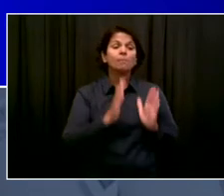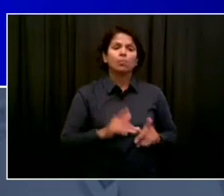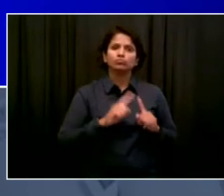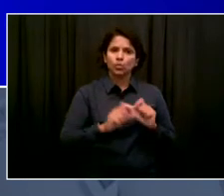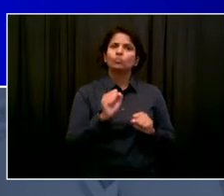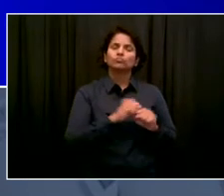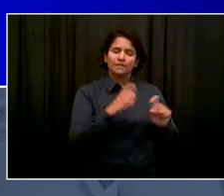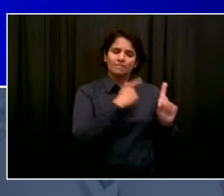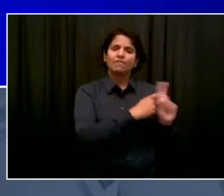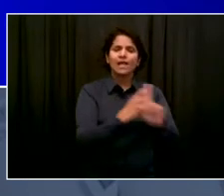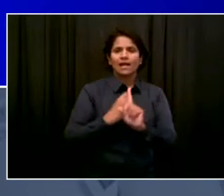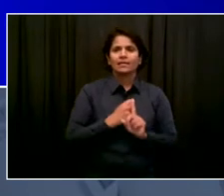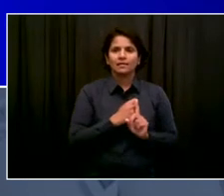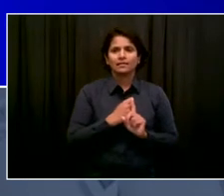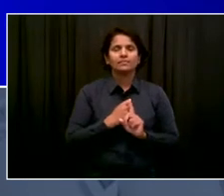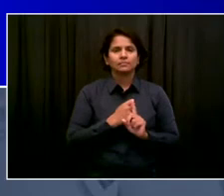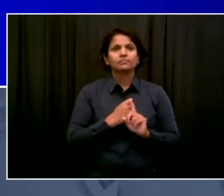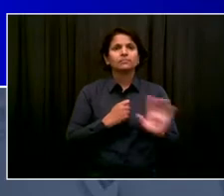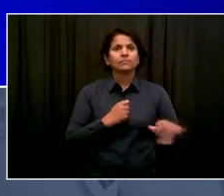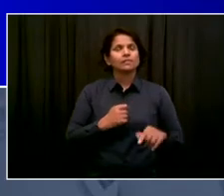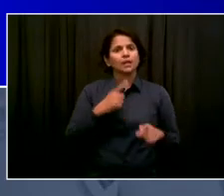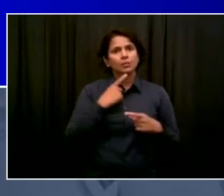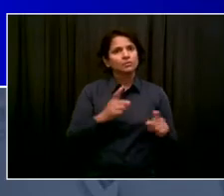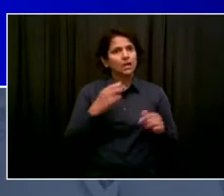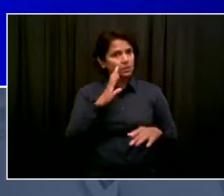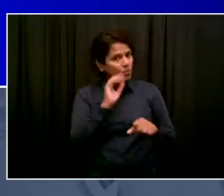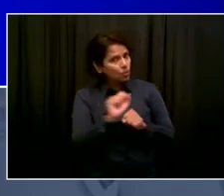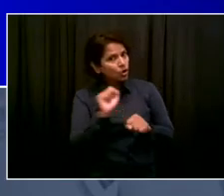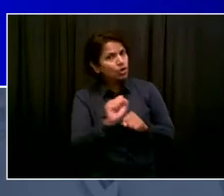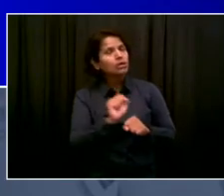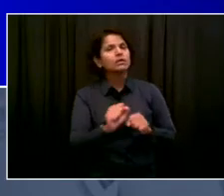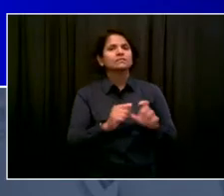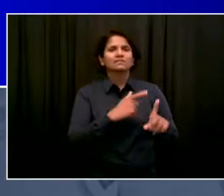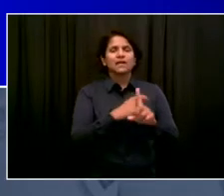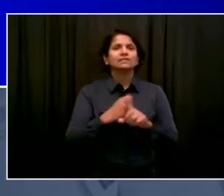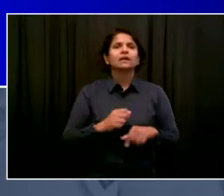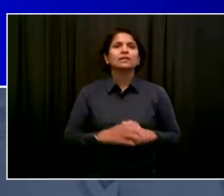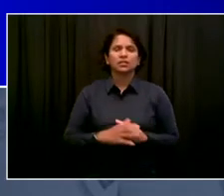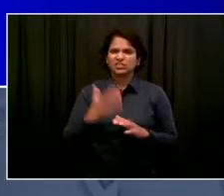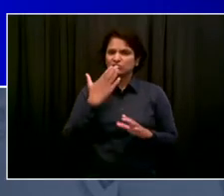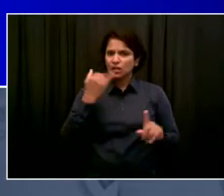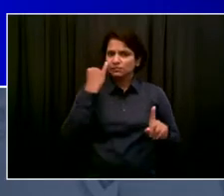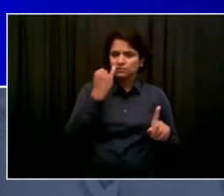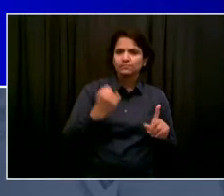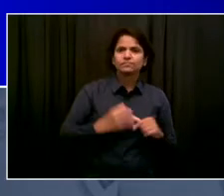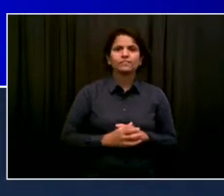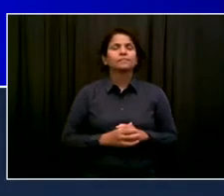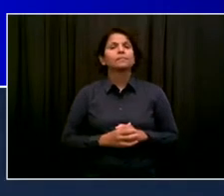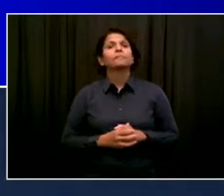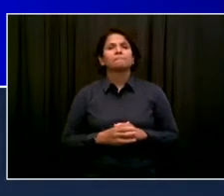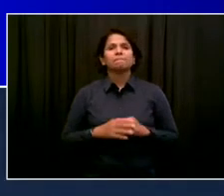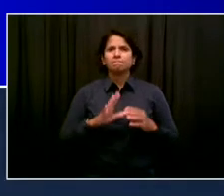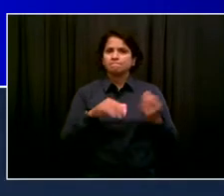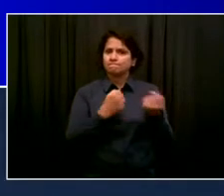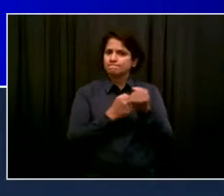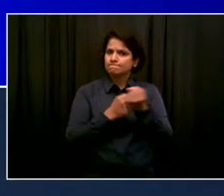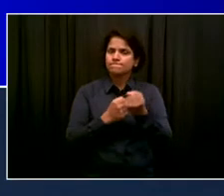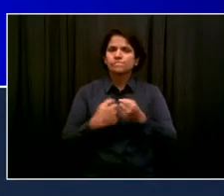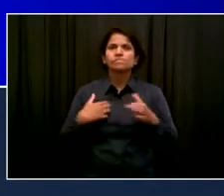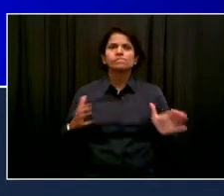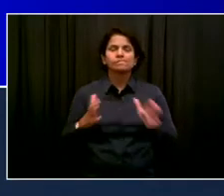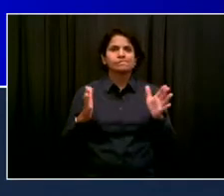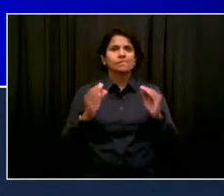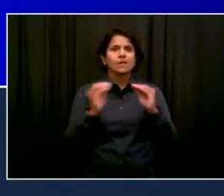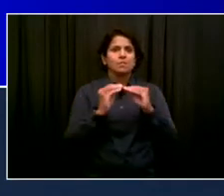and everything they can do, we support. Now, today we're taking another step on the vaccine mandates for the city of New York,